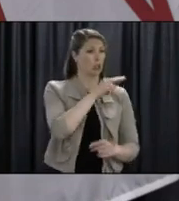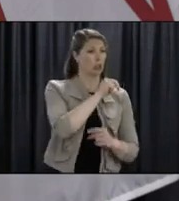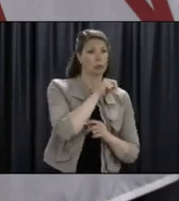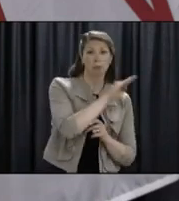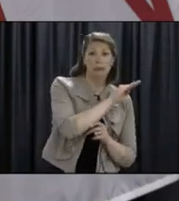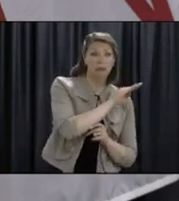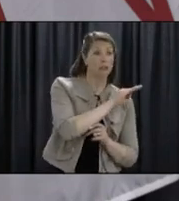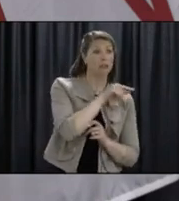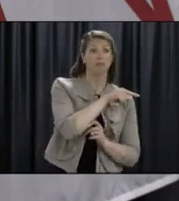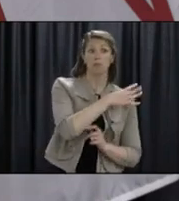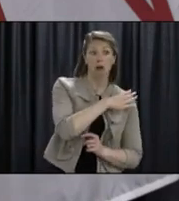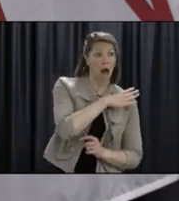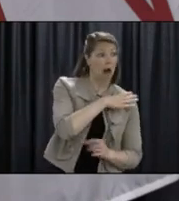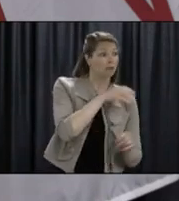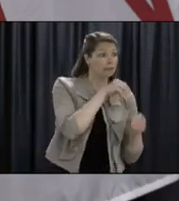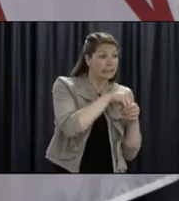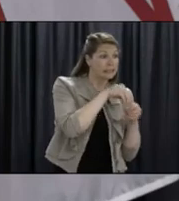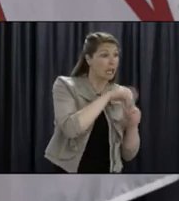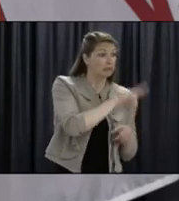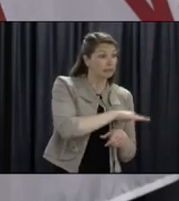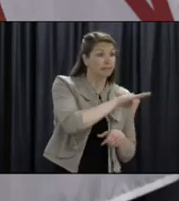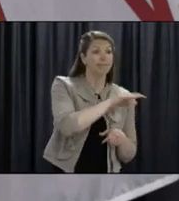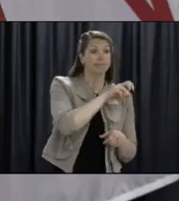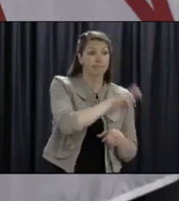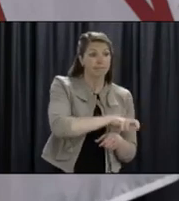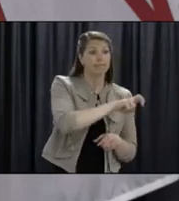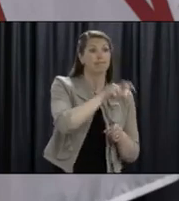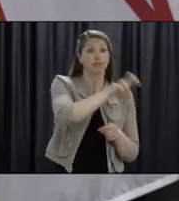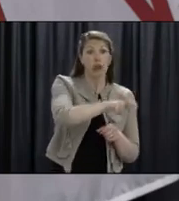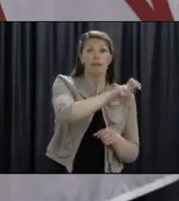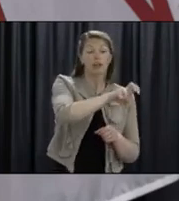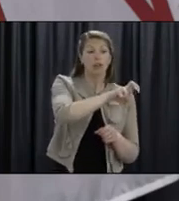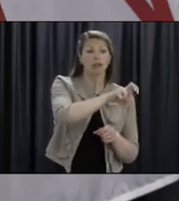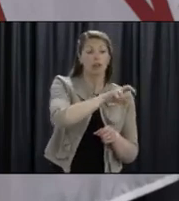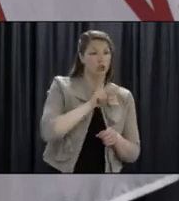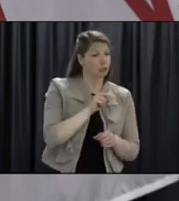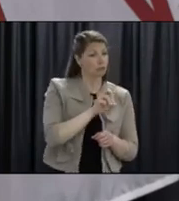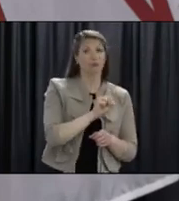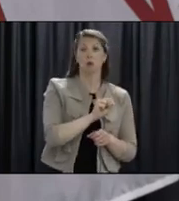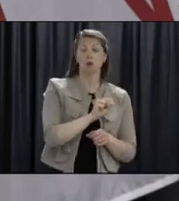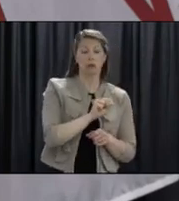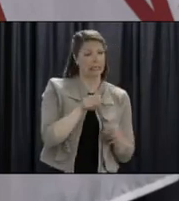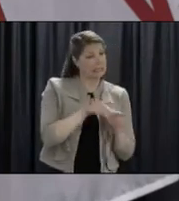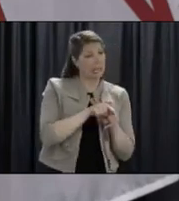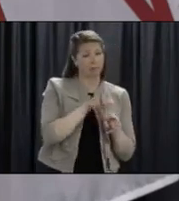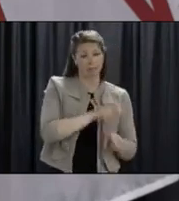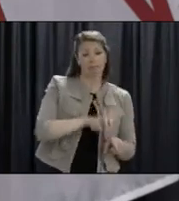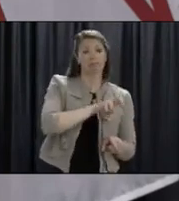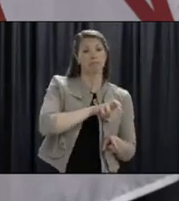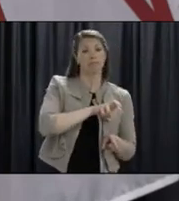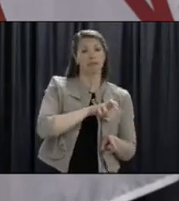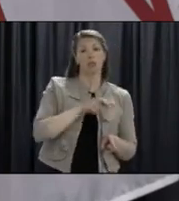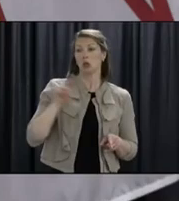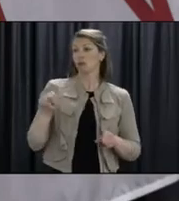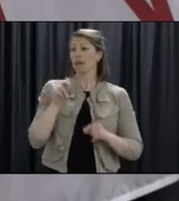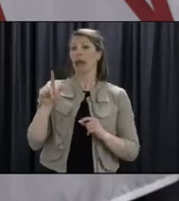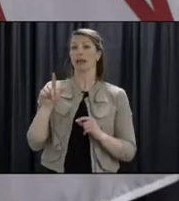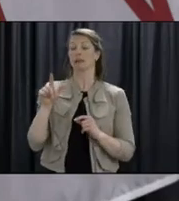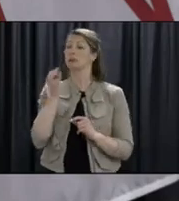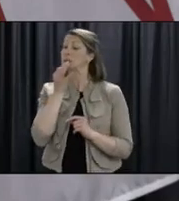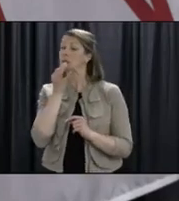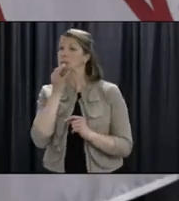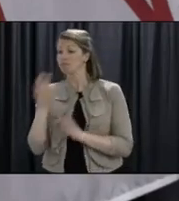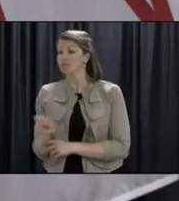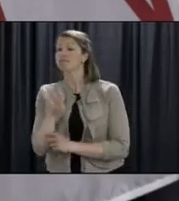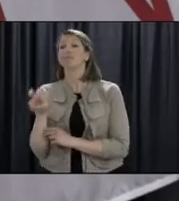that's the position that we're taking. And as we expand those borders, if indeed we do so this summer, that's a decision that will be made working with public health